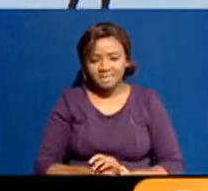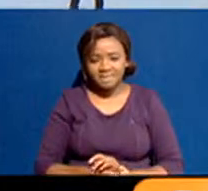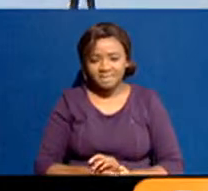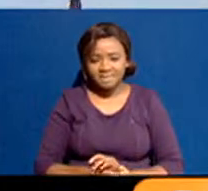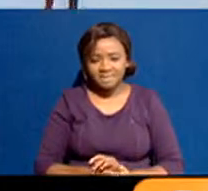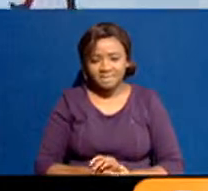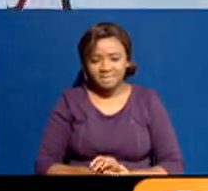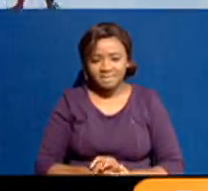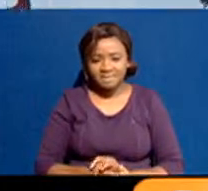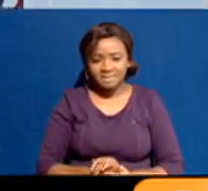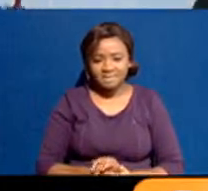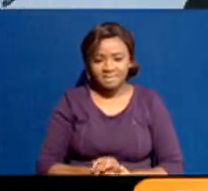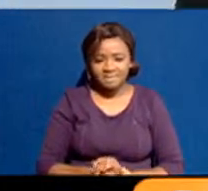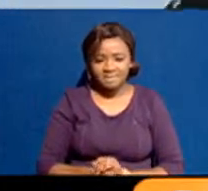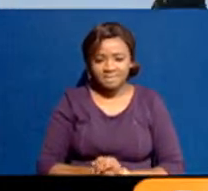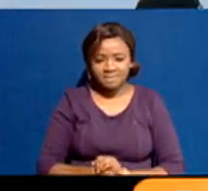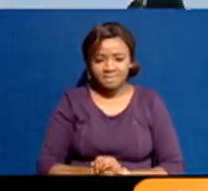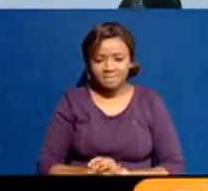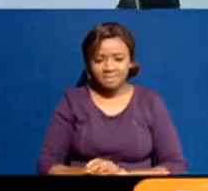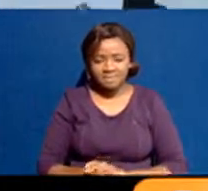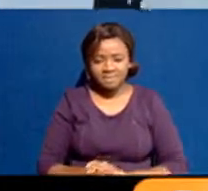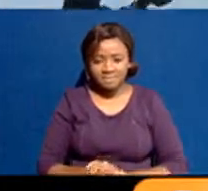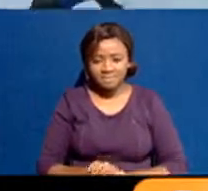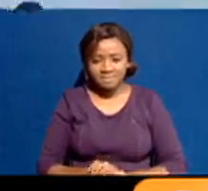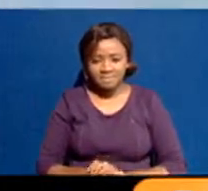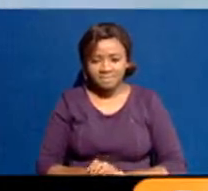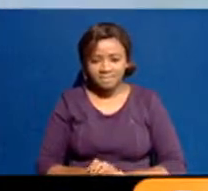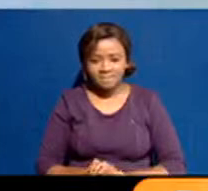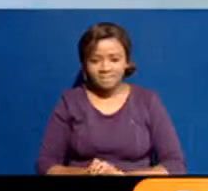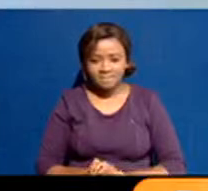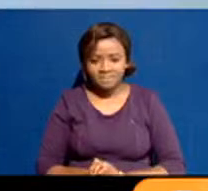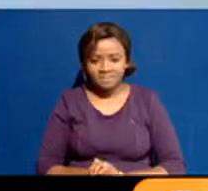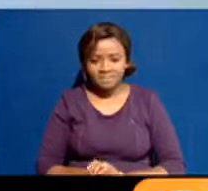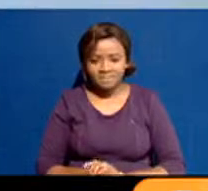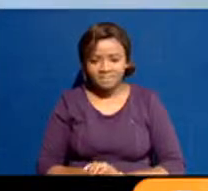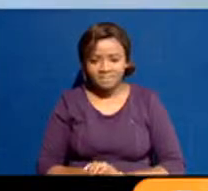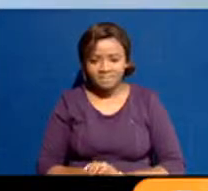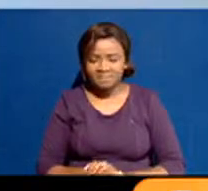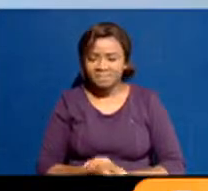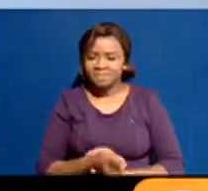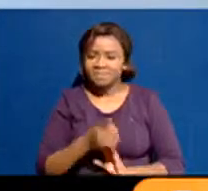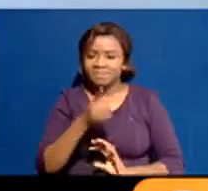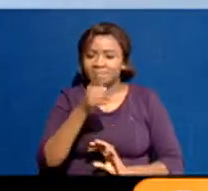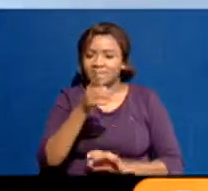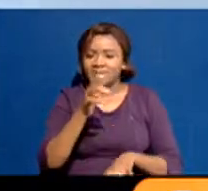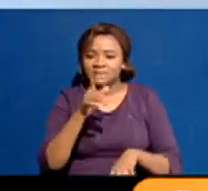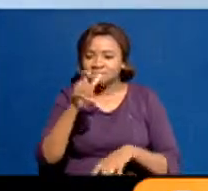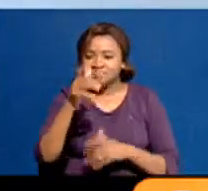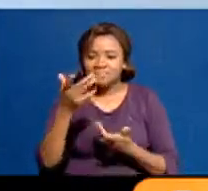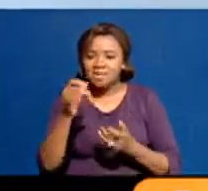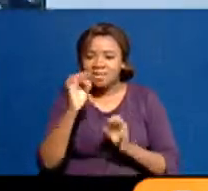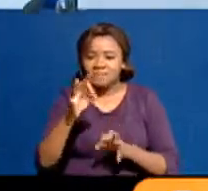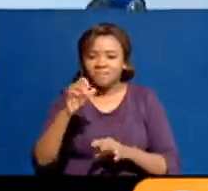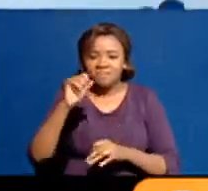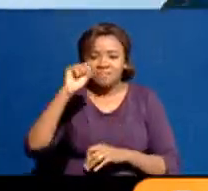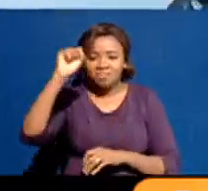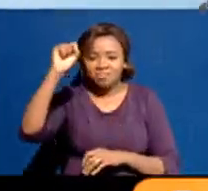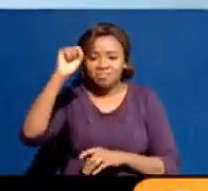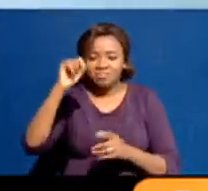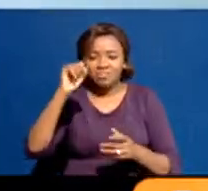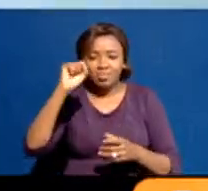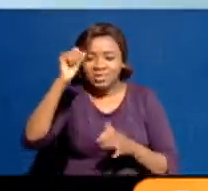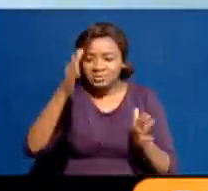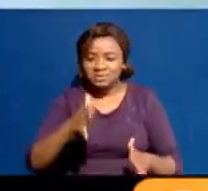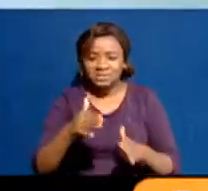right from the top. What do you benefit by vanquishing somebody politically? I mean, your